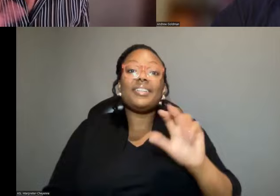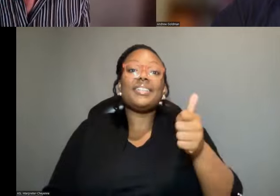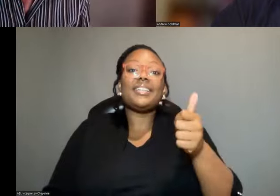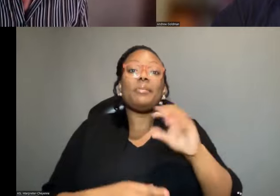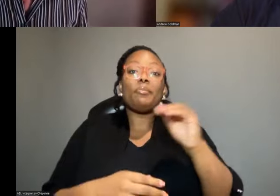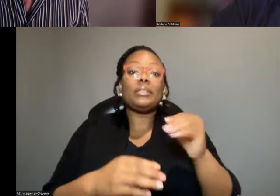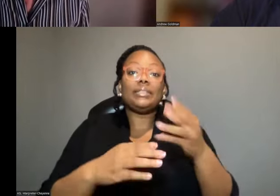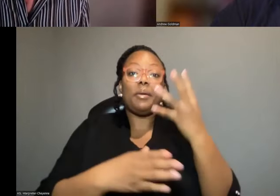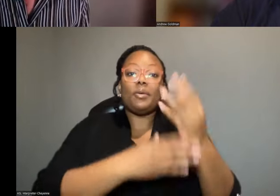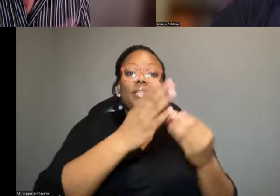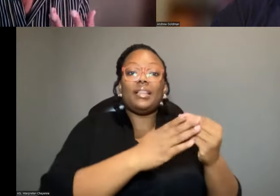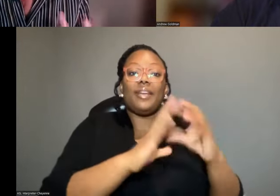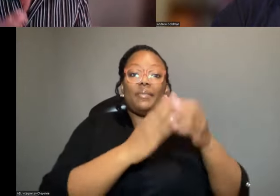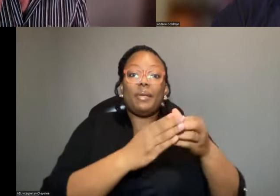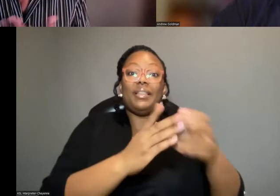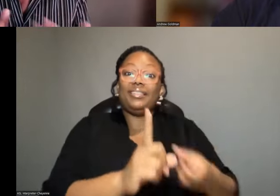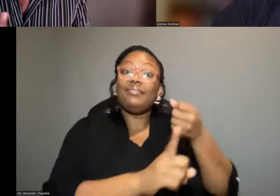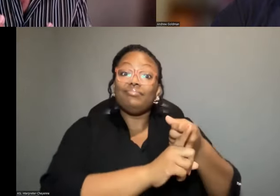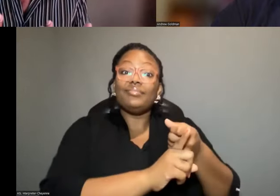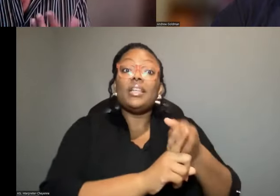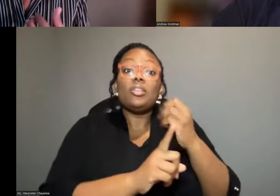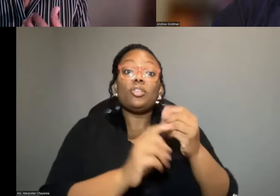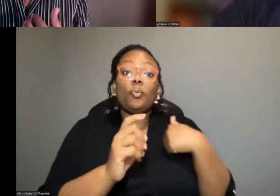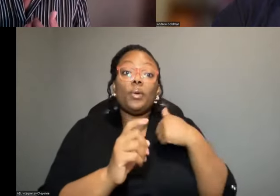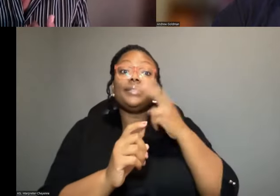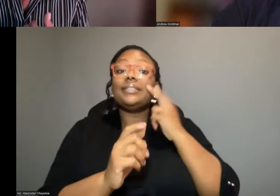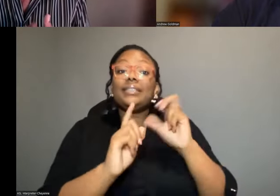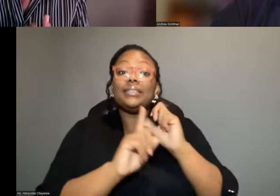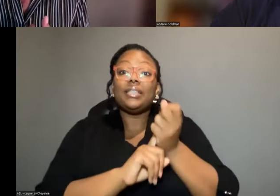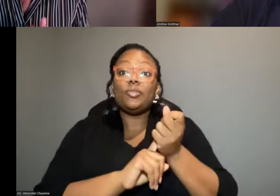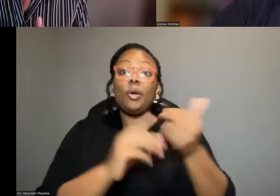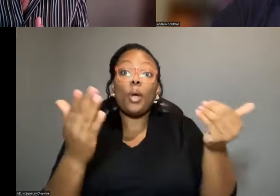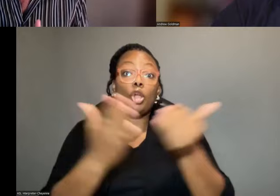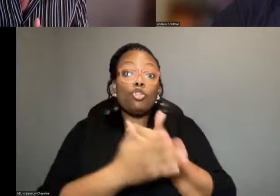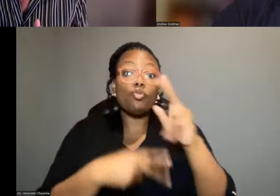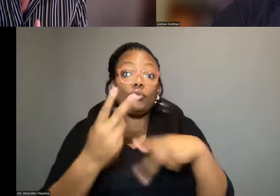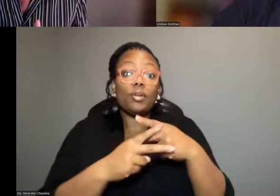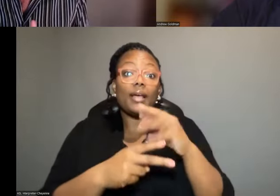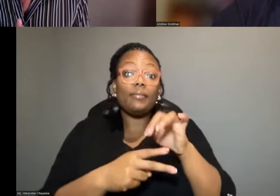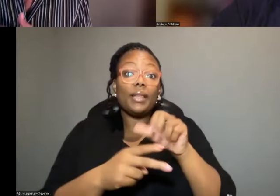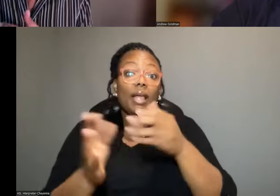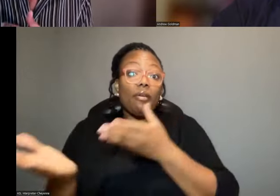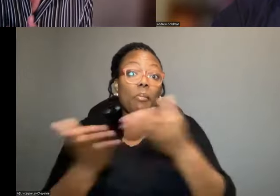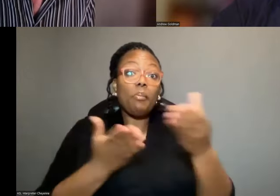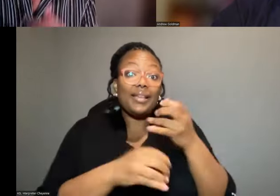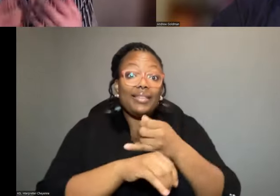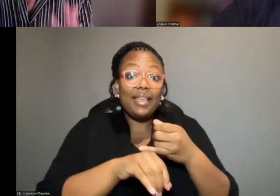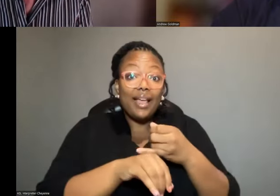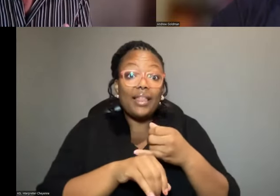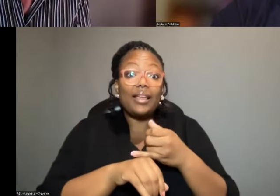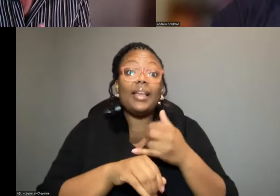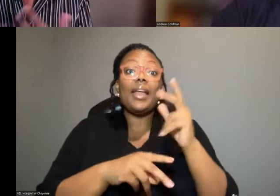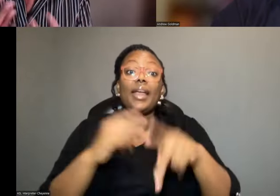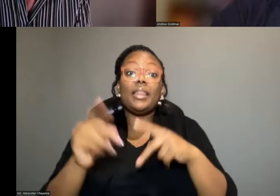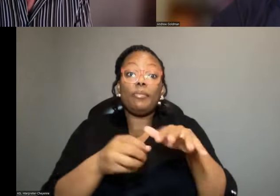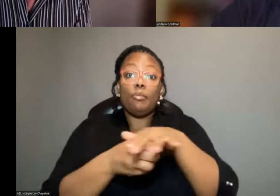in a population that it affects. So maybe we're seeing a situation where a new form of malaria was brought to the island and the